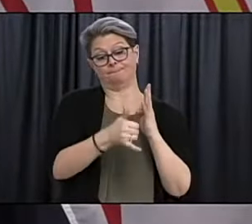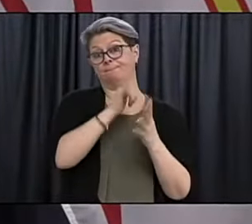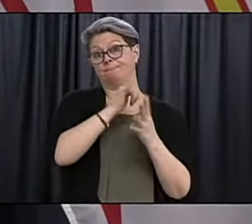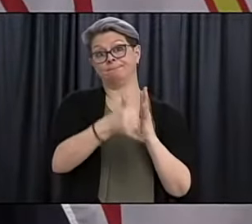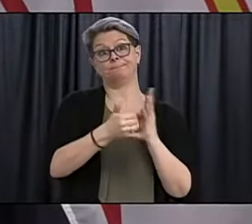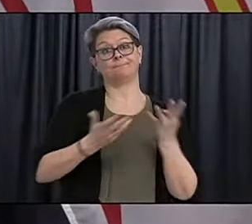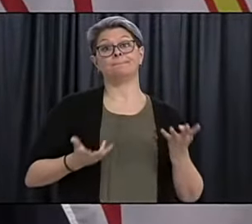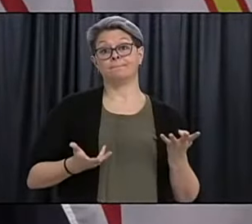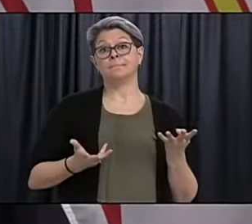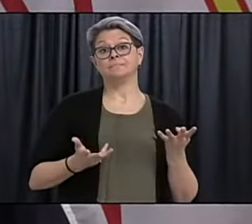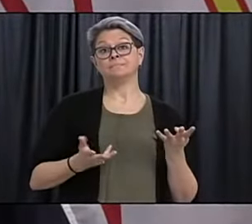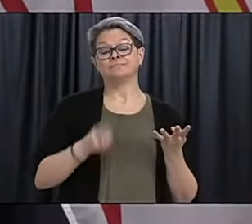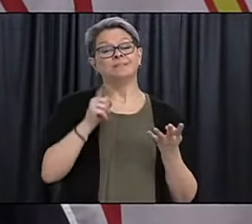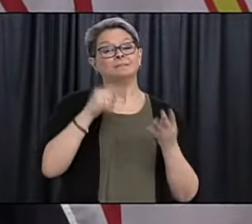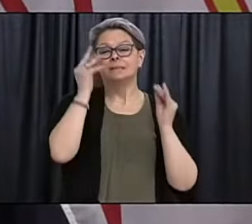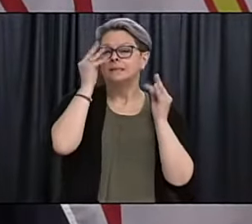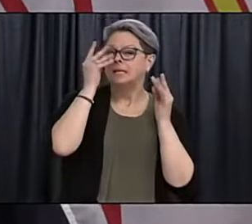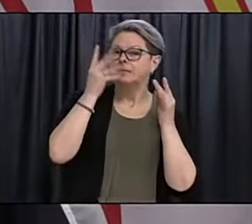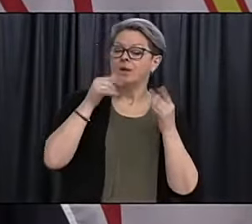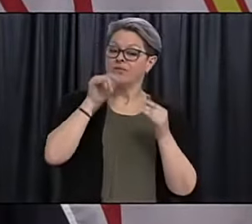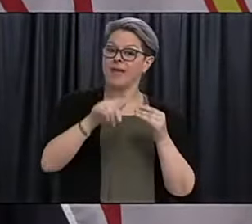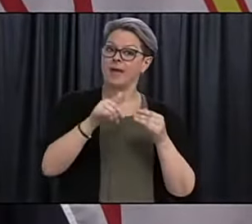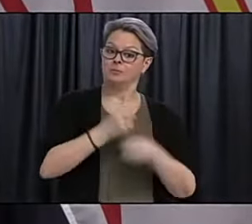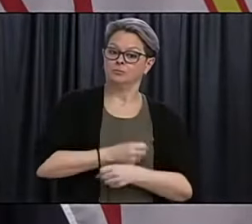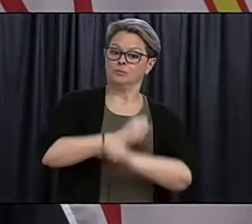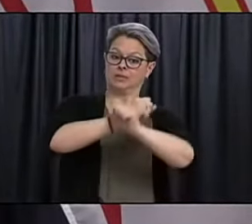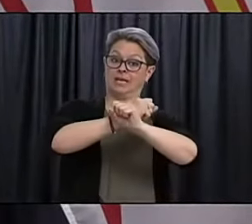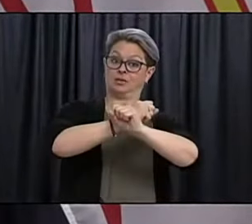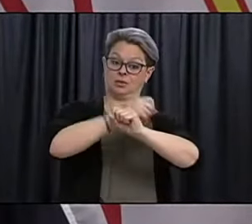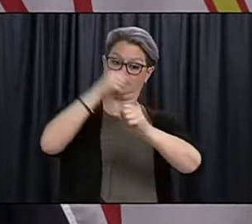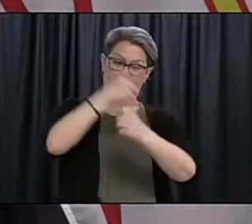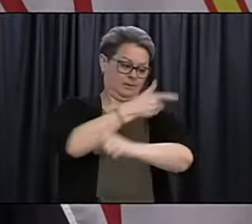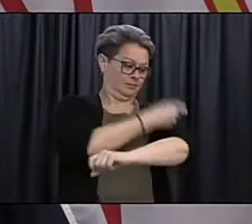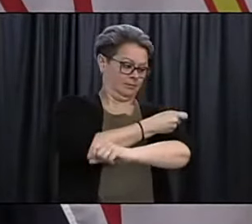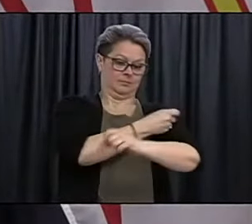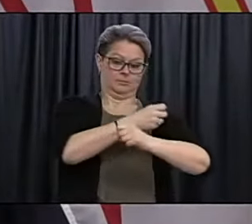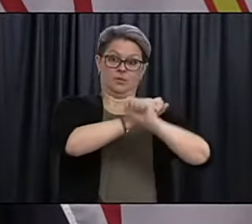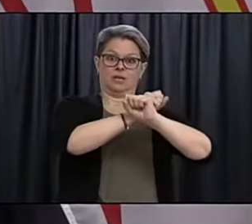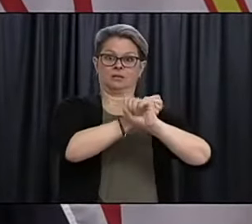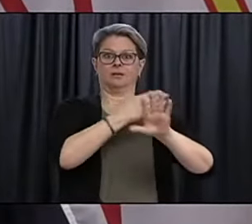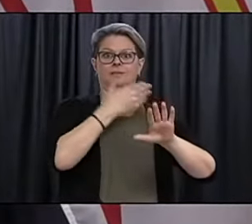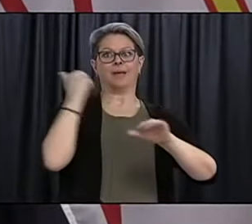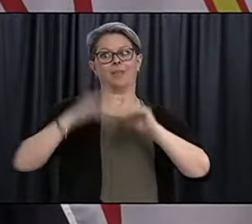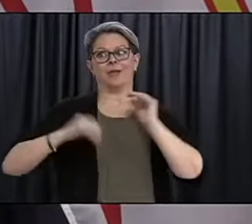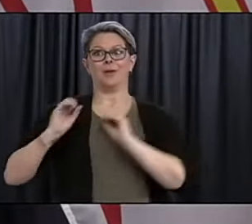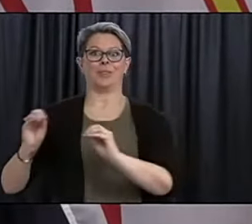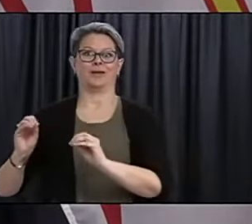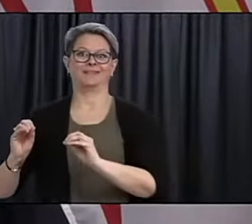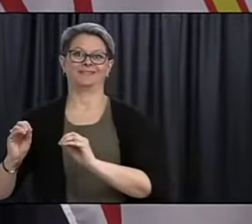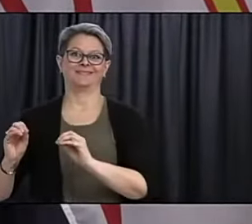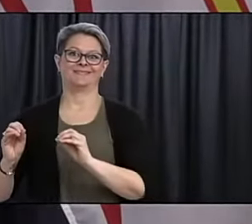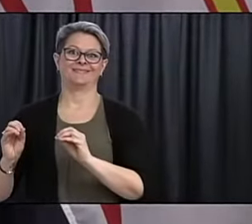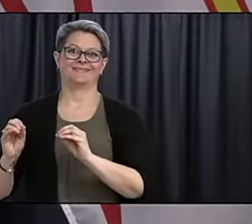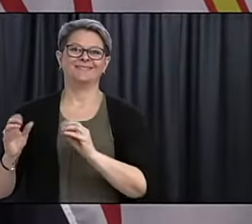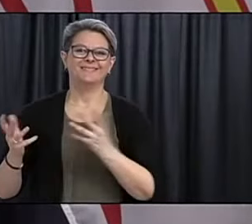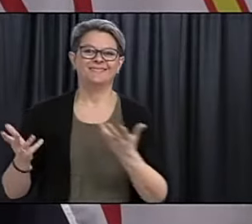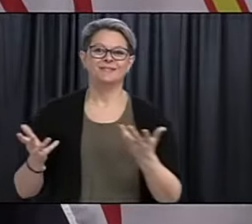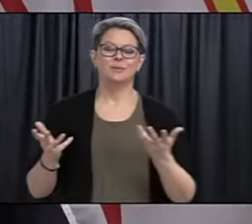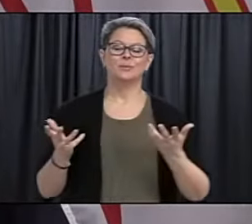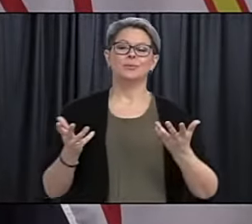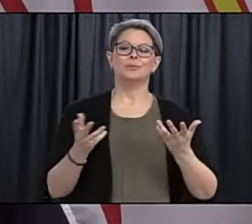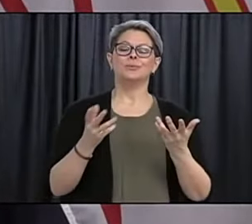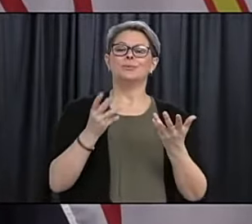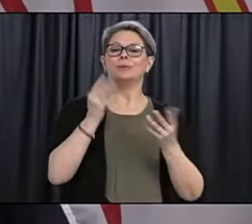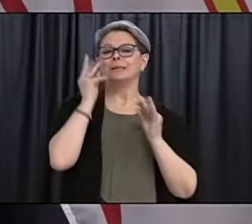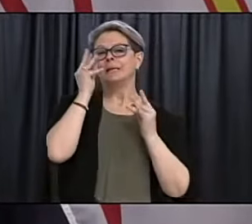need to remember that the protection we're getting is better than the protection that you have without one. And, and we need to